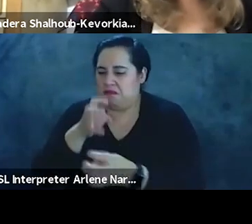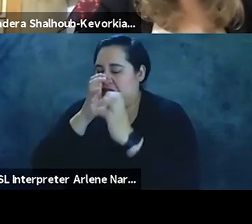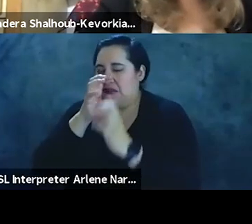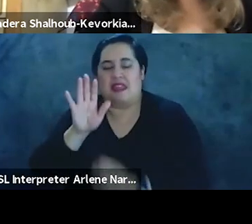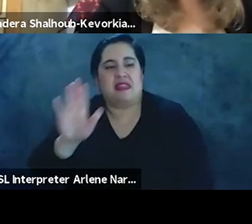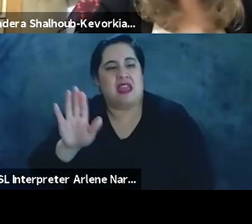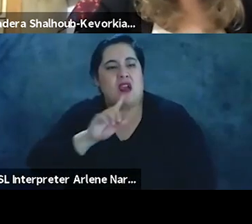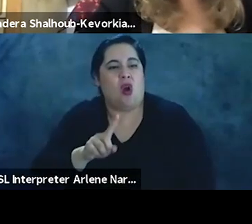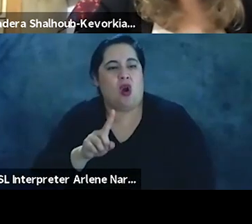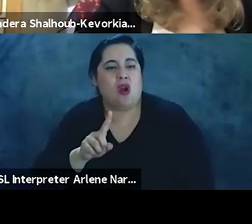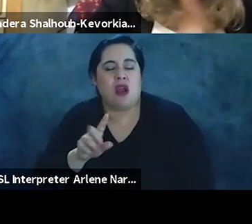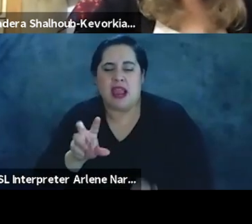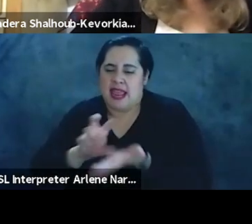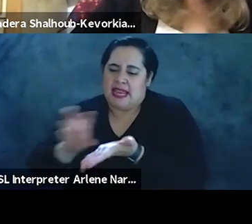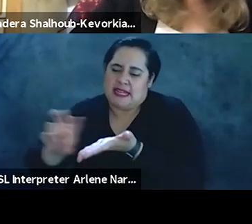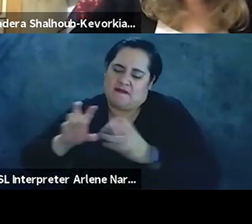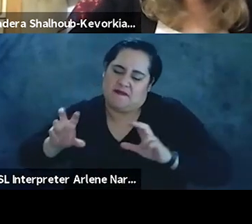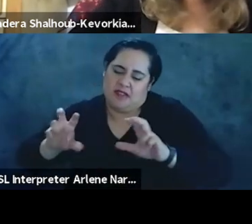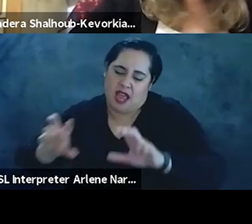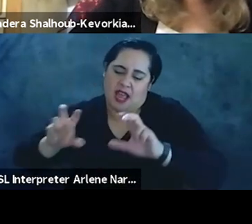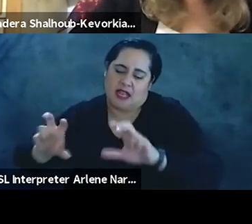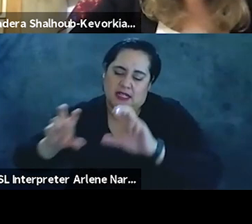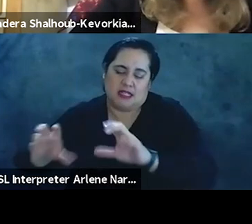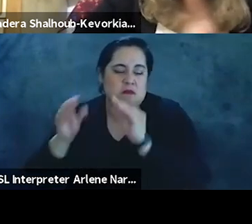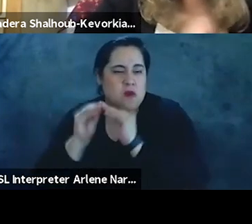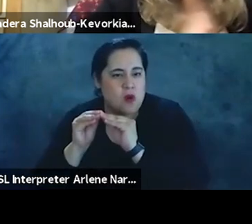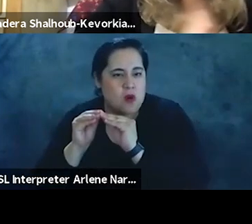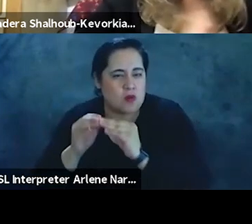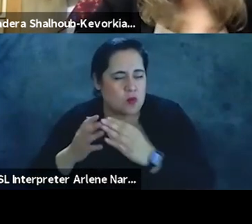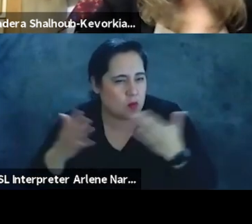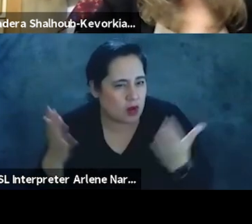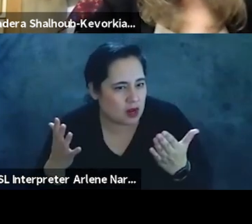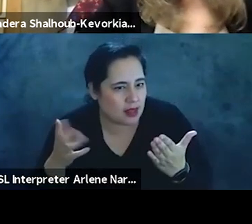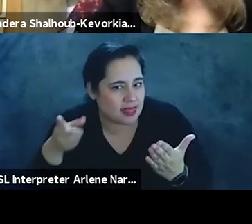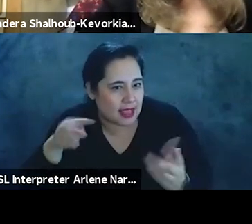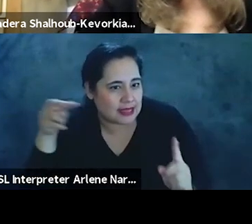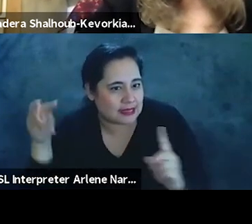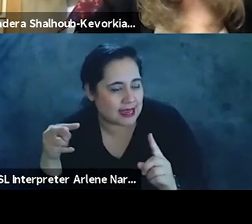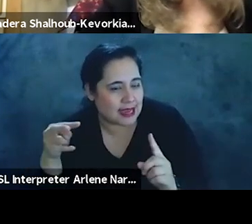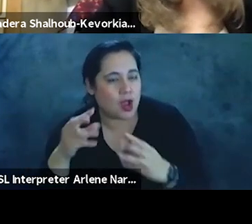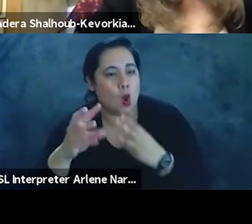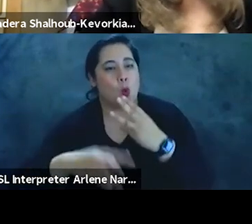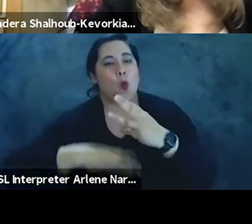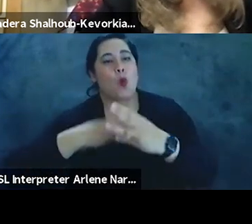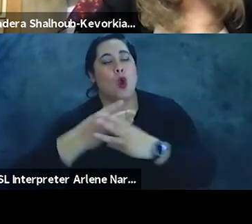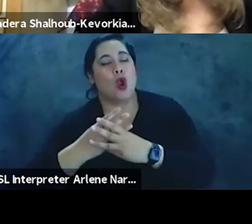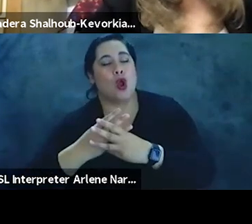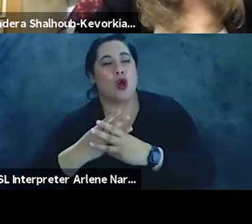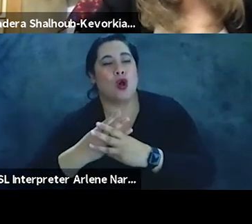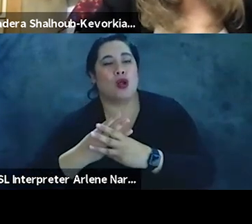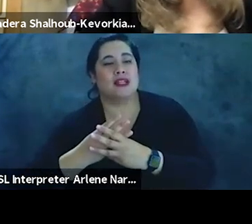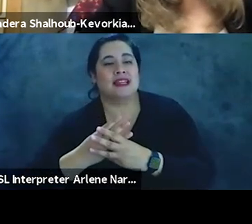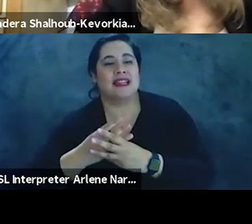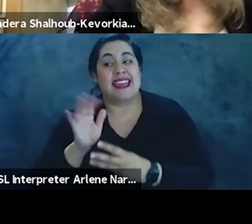they are investing very, very heavily in what they see as a world of, that's